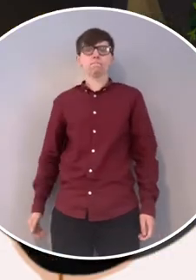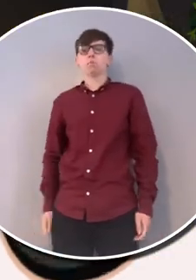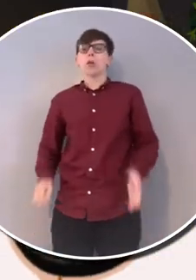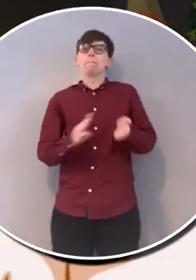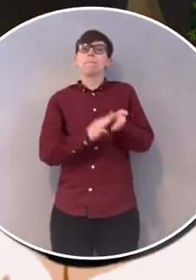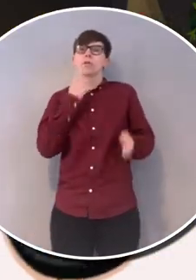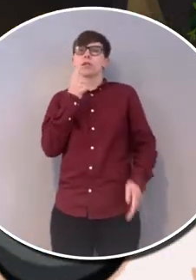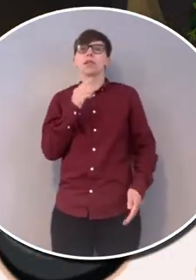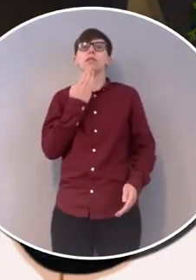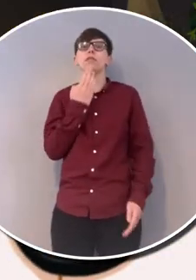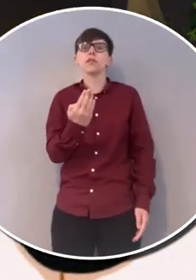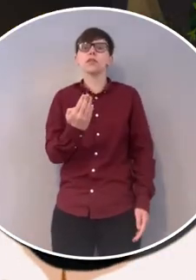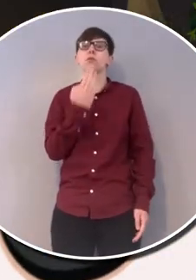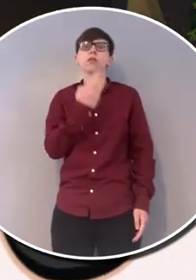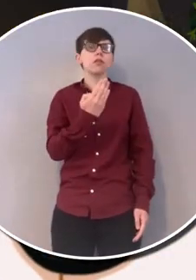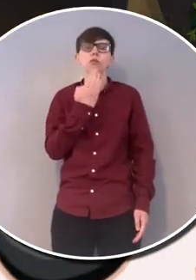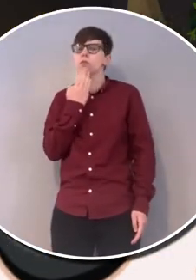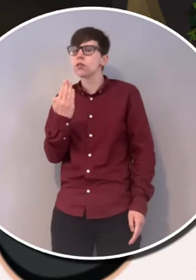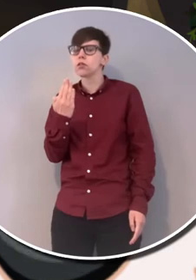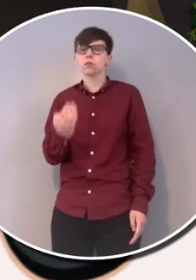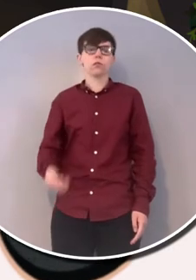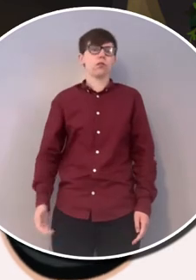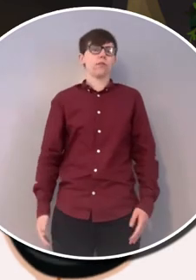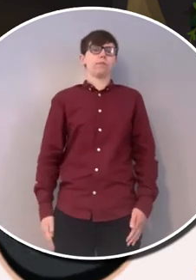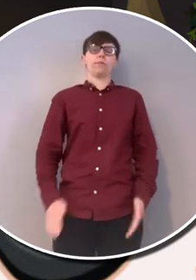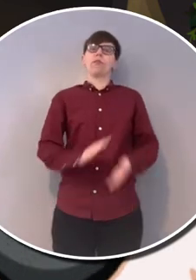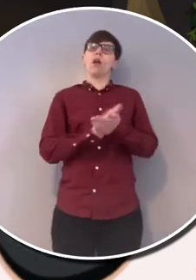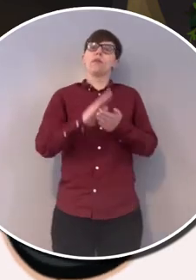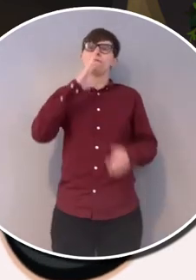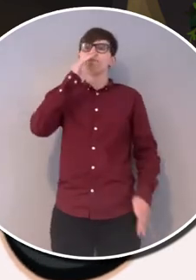And Maggie said, oh, thank you so much everybody.